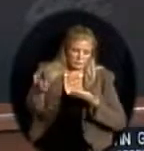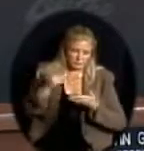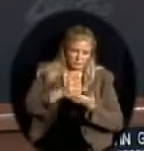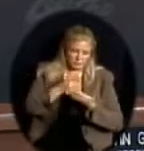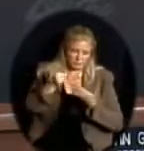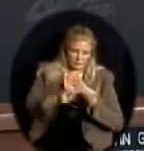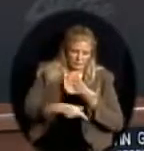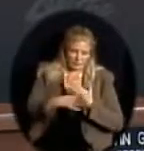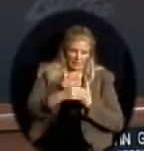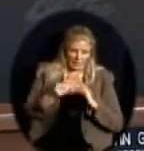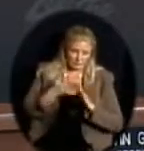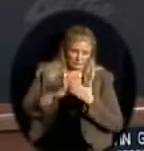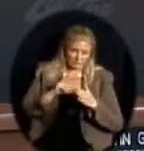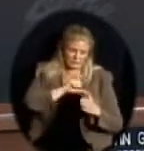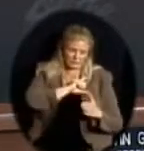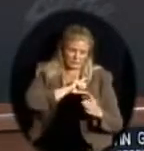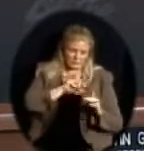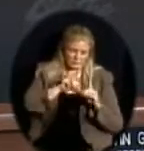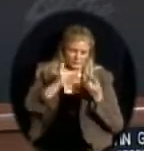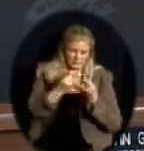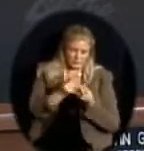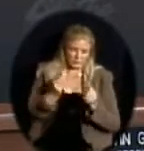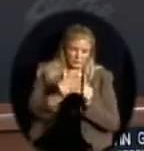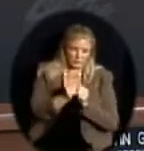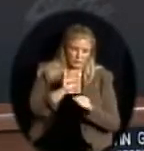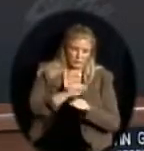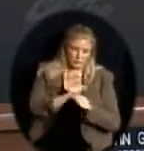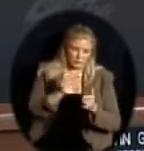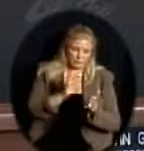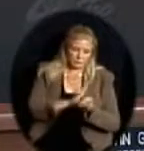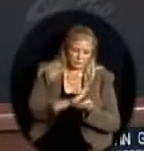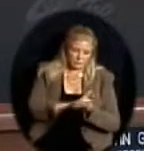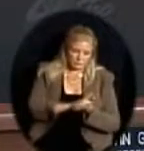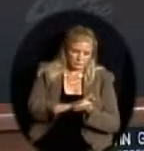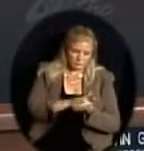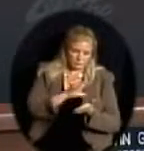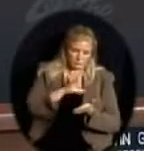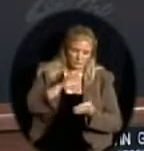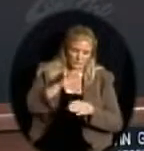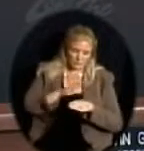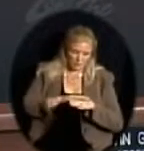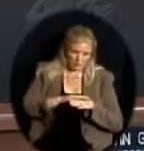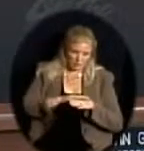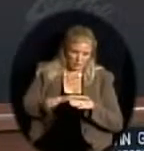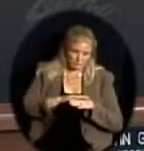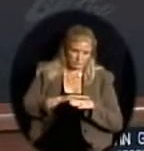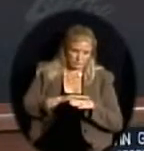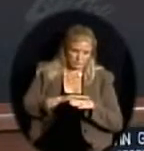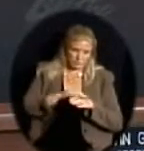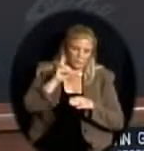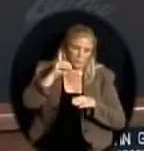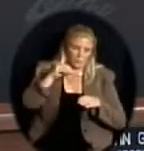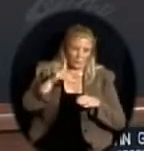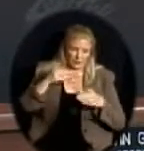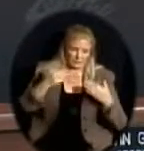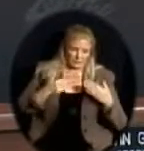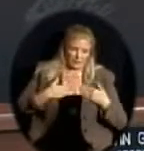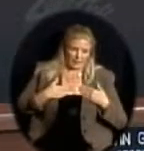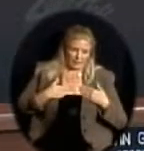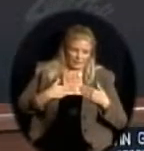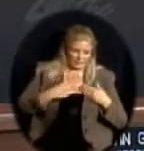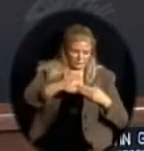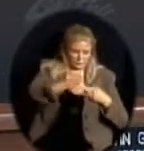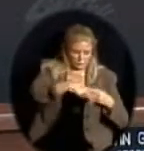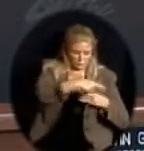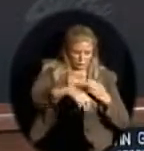city police department will work with school district staff on issues, education and placement of school crossing guards and other alternatives. And we and we know there's a lot we